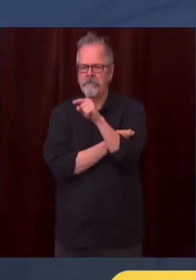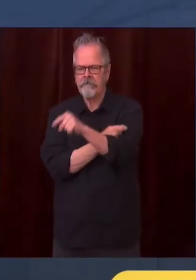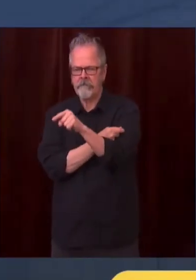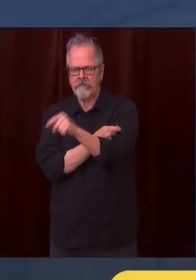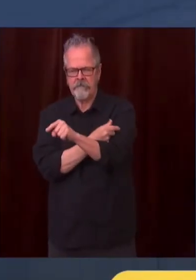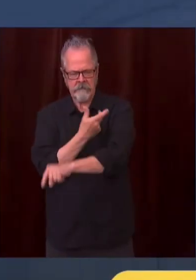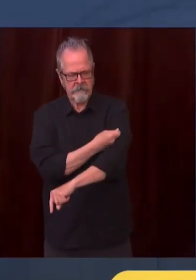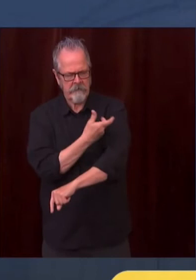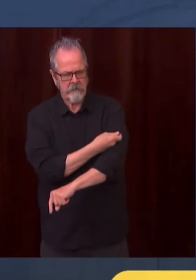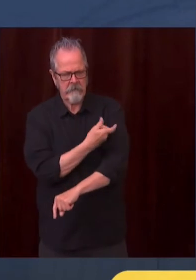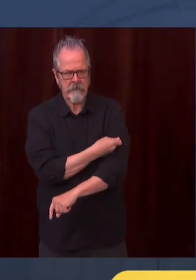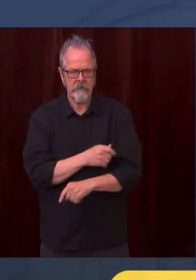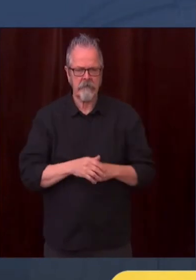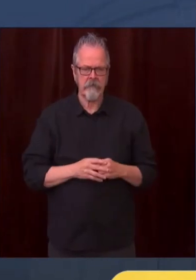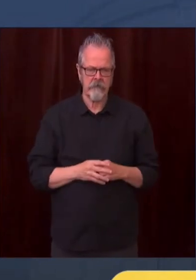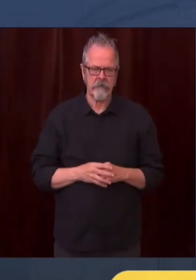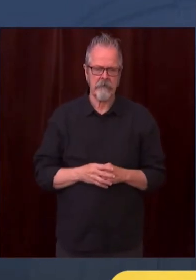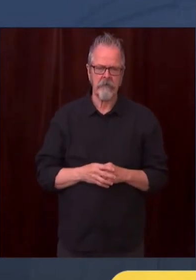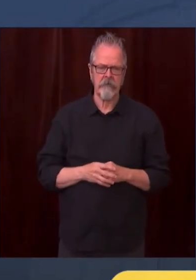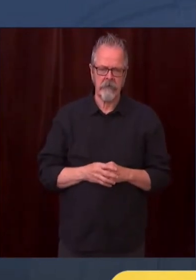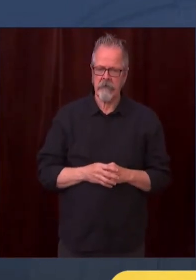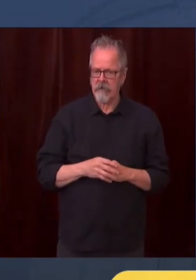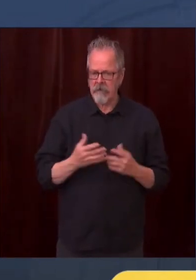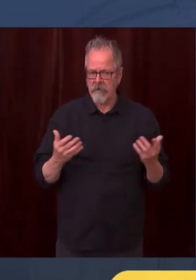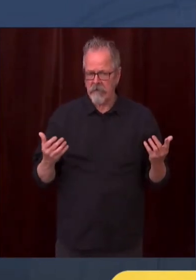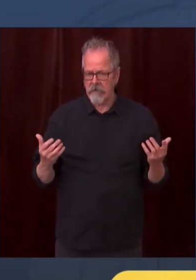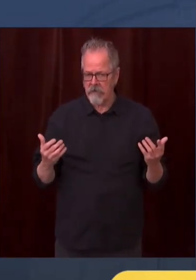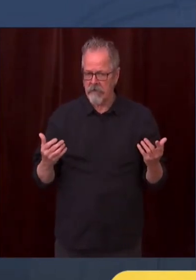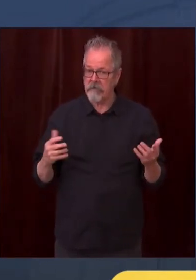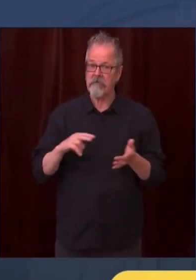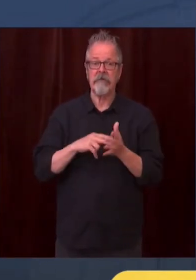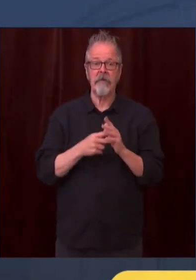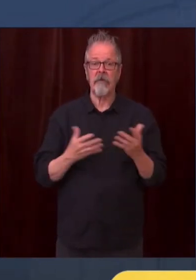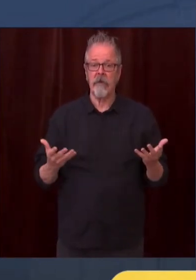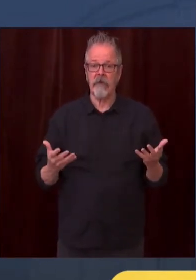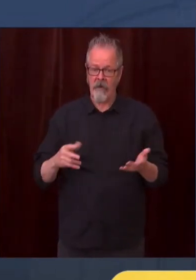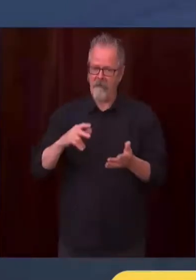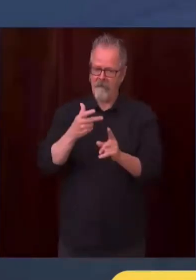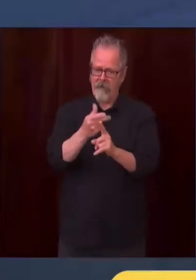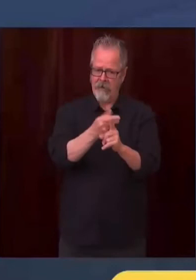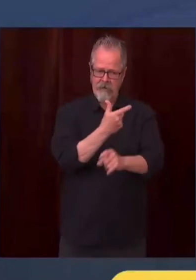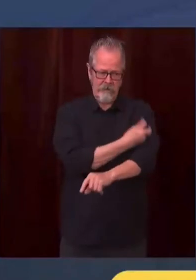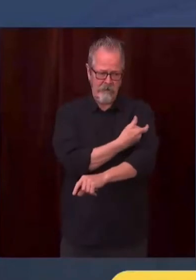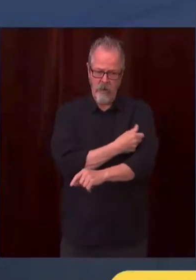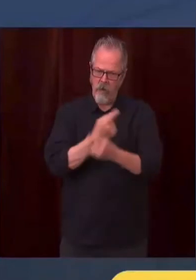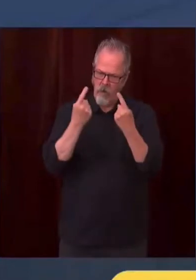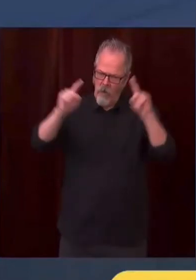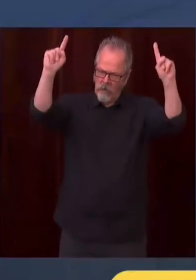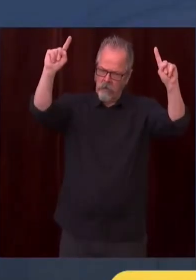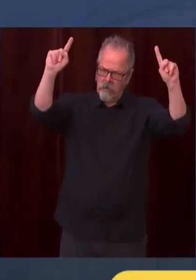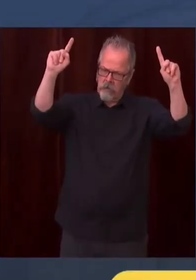but we're getting shots into arms. And we're pleased that we made priority decisions on who would receive the vaccinations